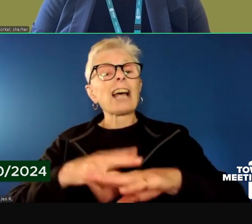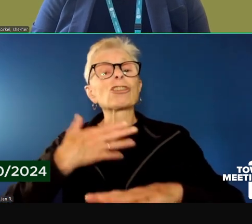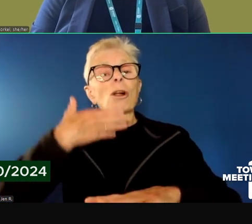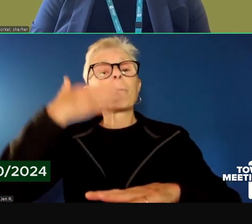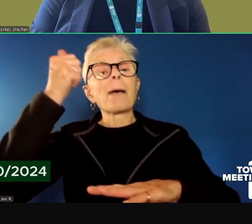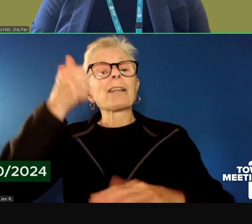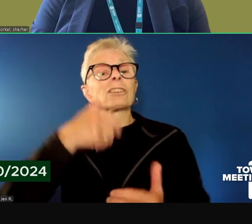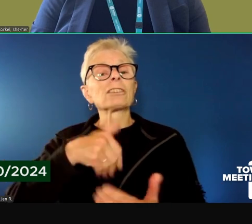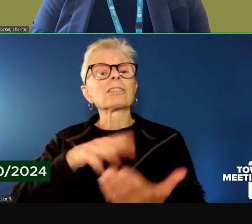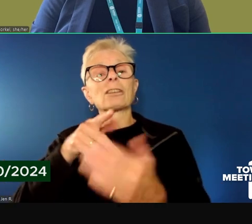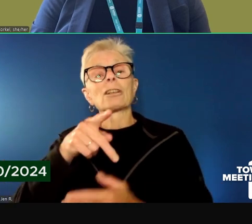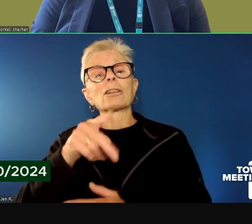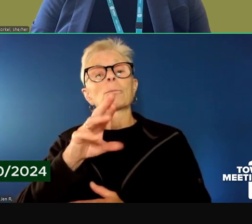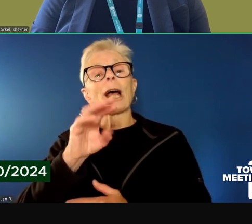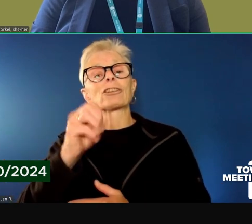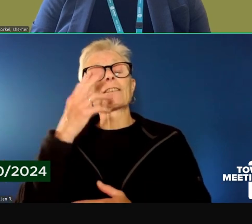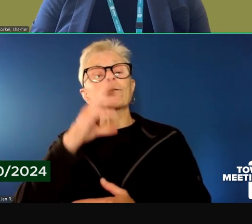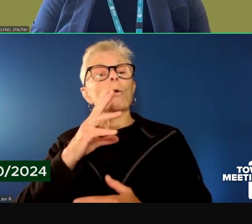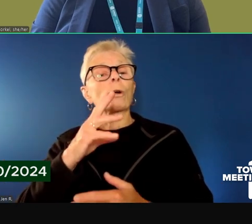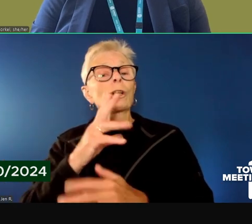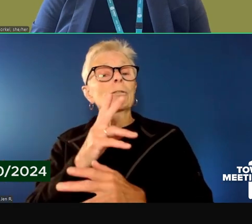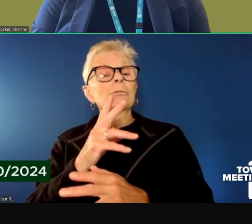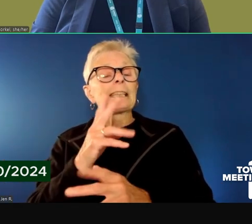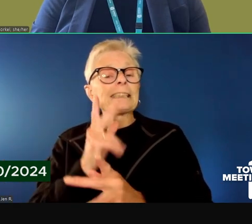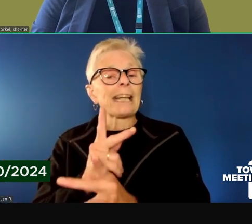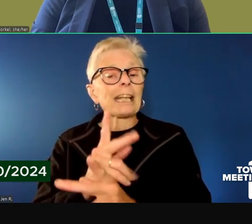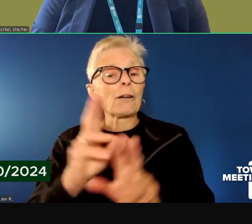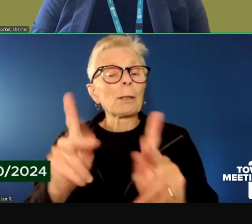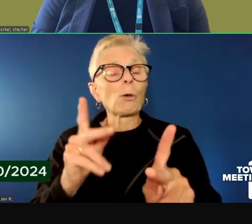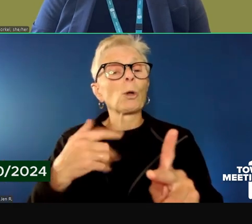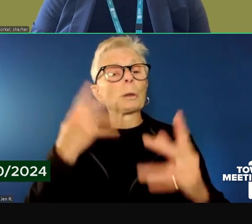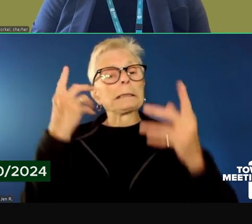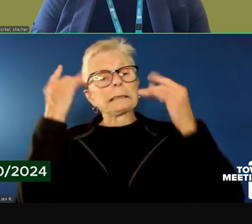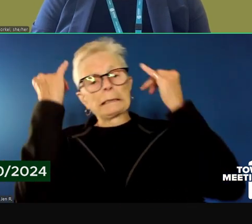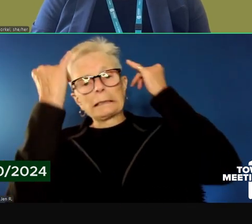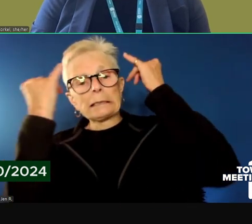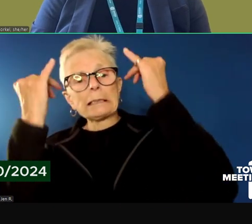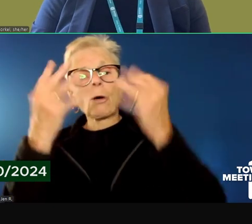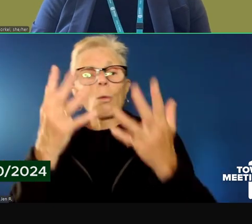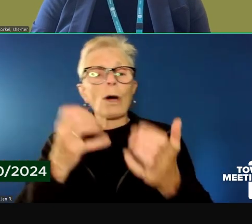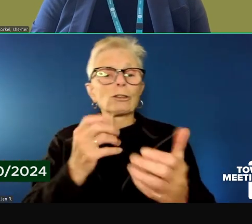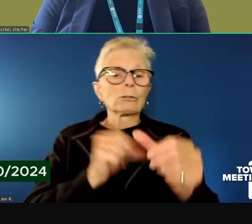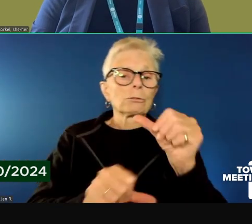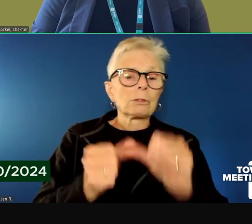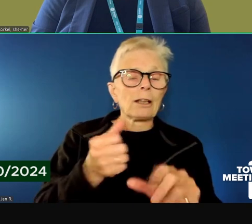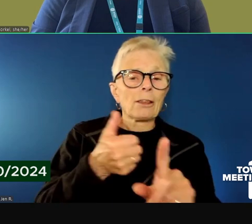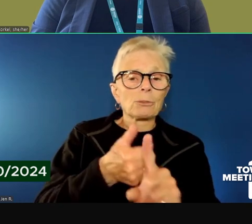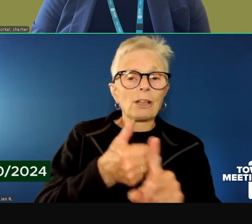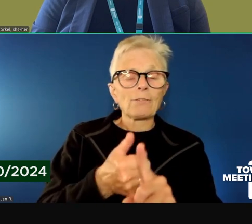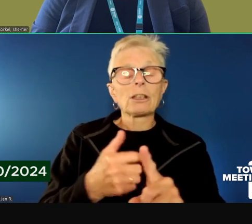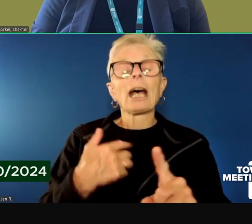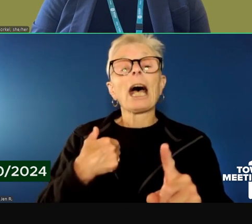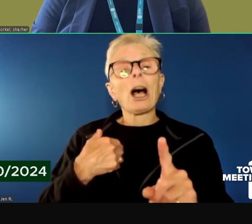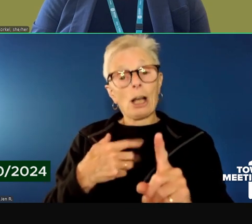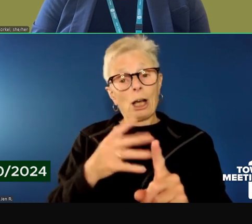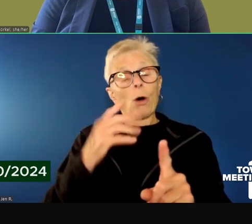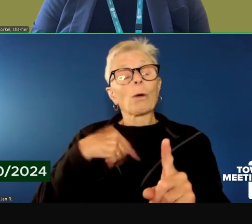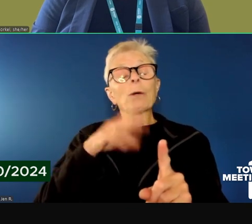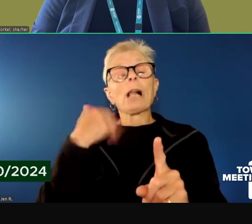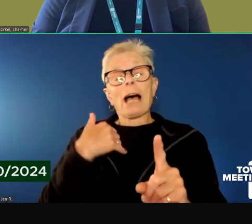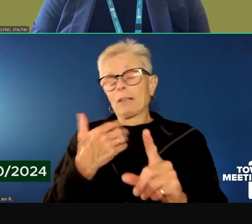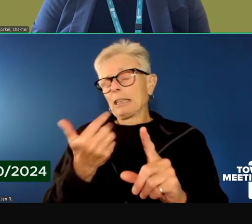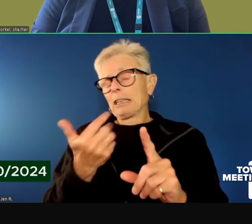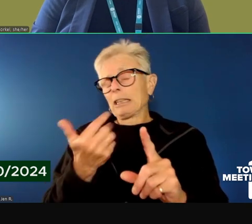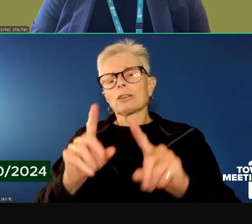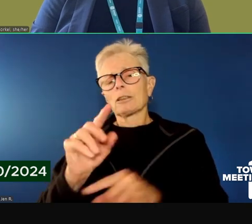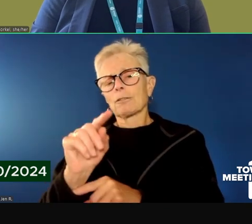care. And then in addition to this kind of assessment, we will have a number of different safety planning tools